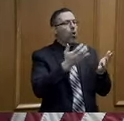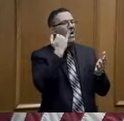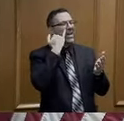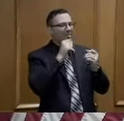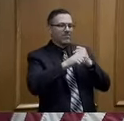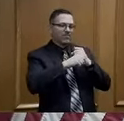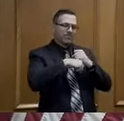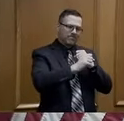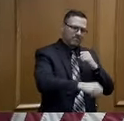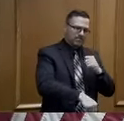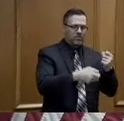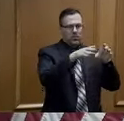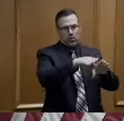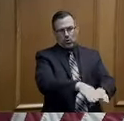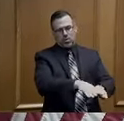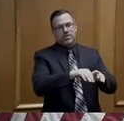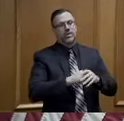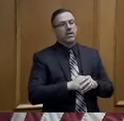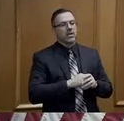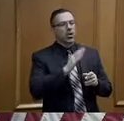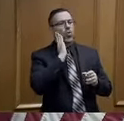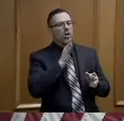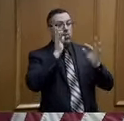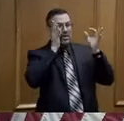we will be doing that this week.